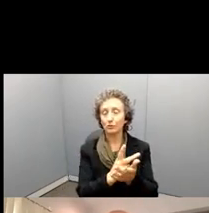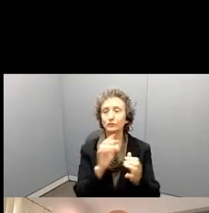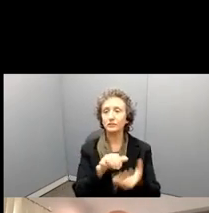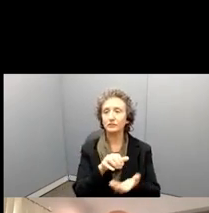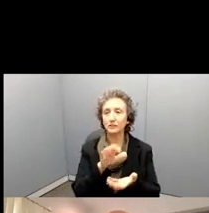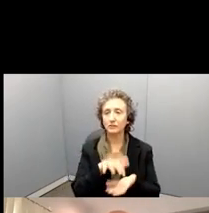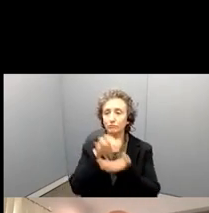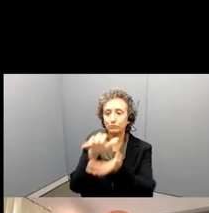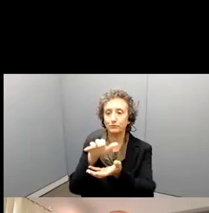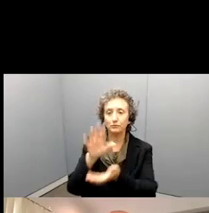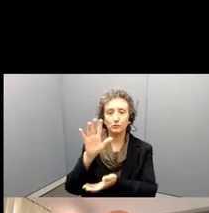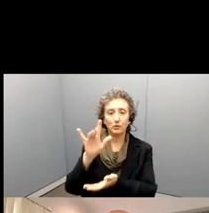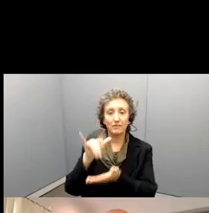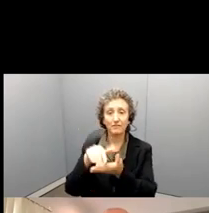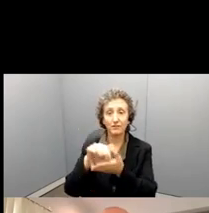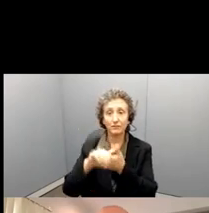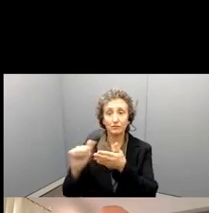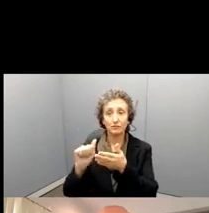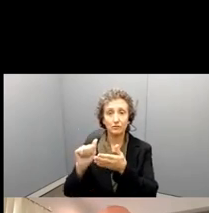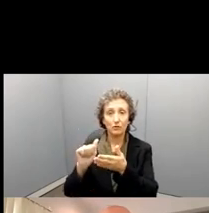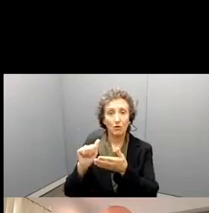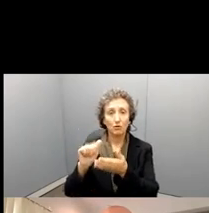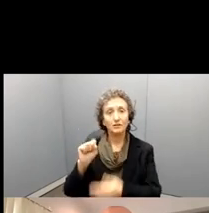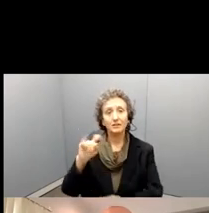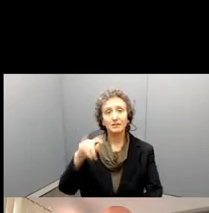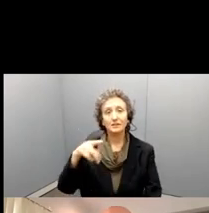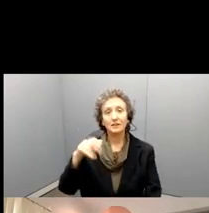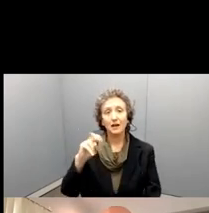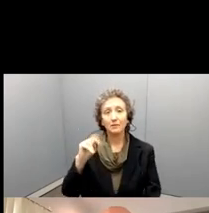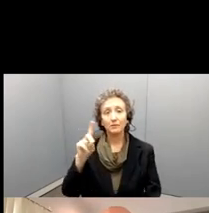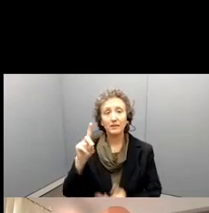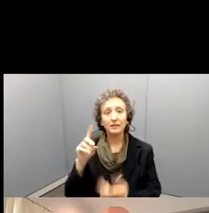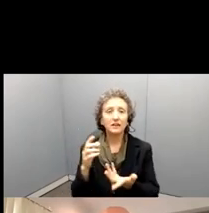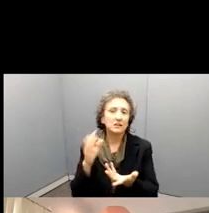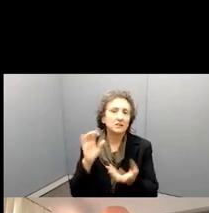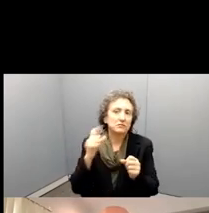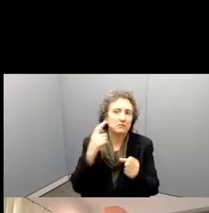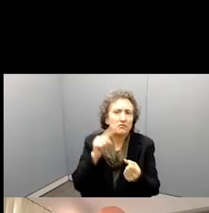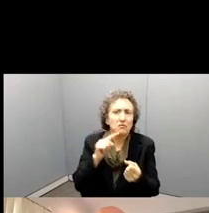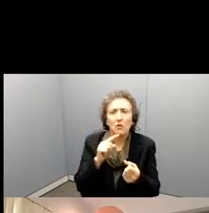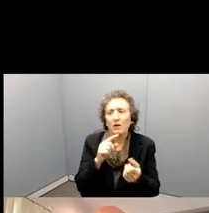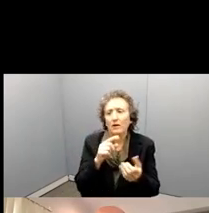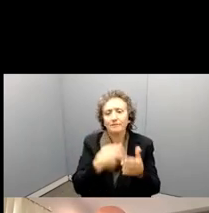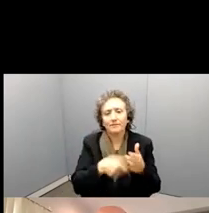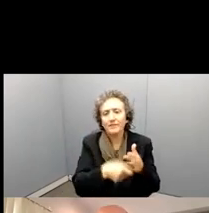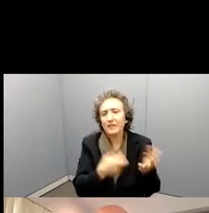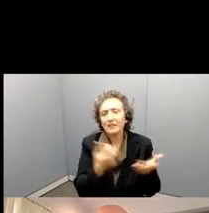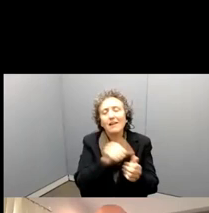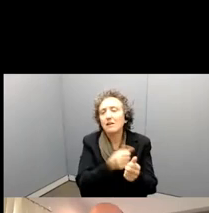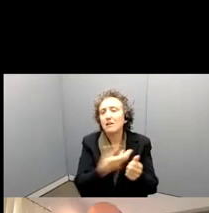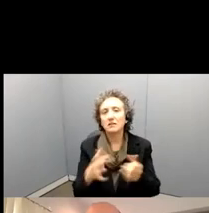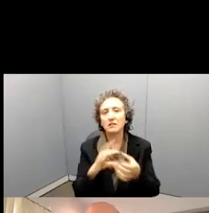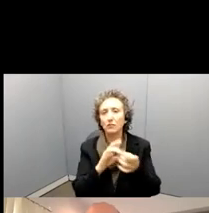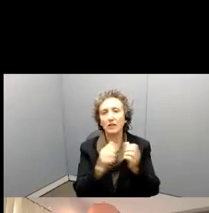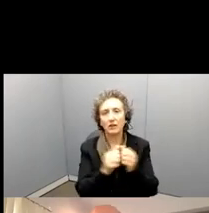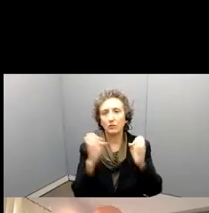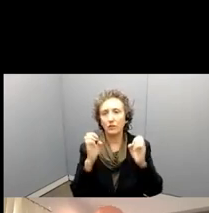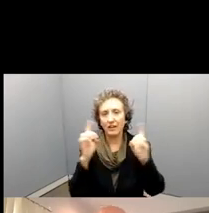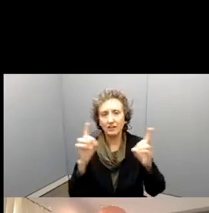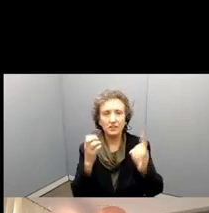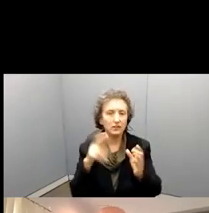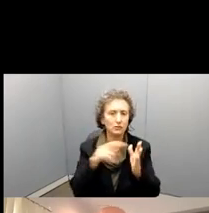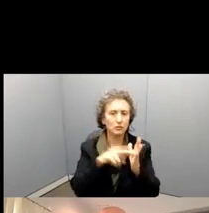And this can be used for, uh, you know, for fees, any, anything that's related to your education and research fees